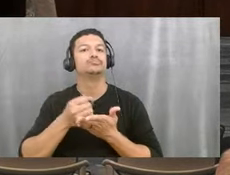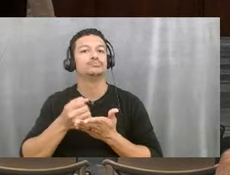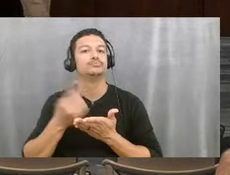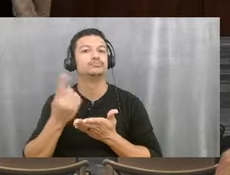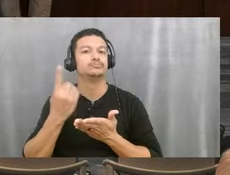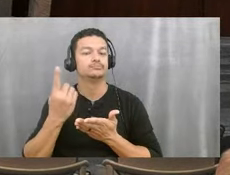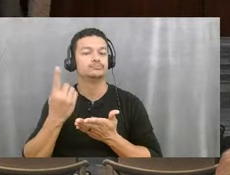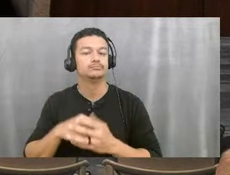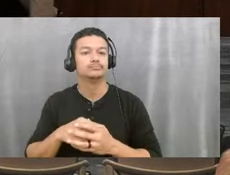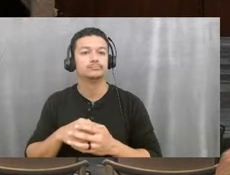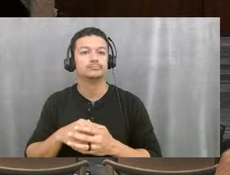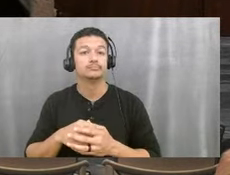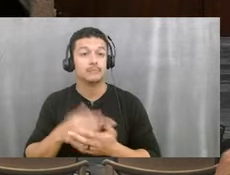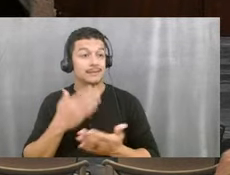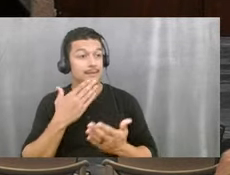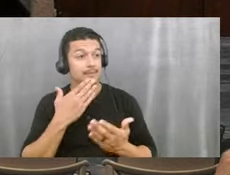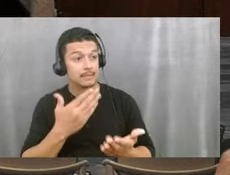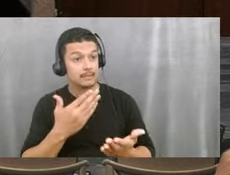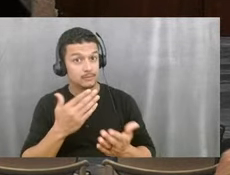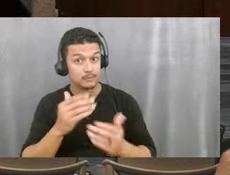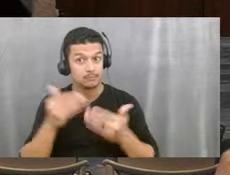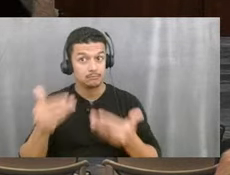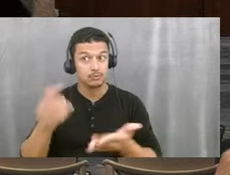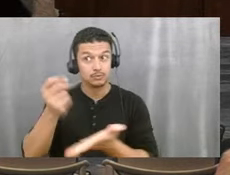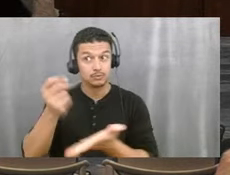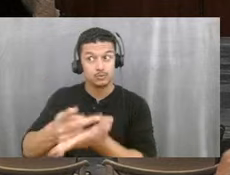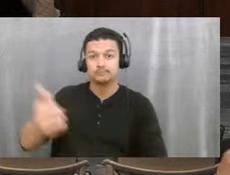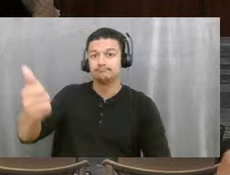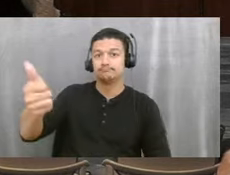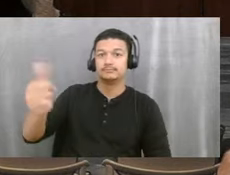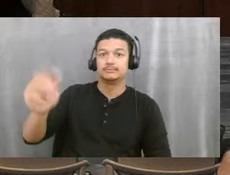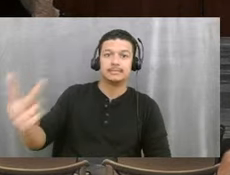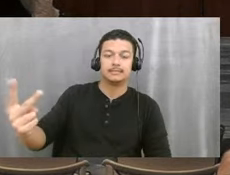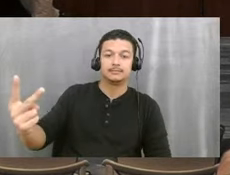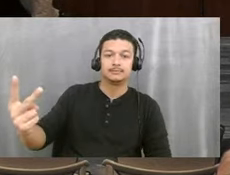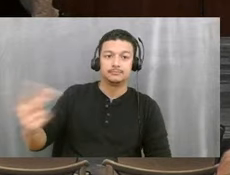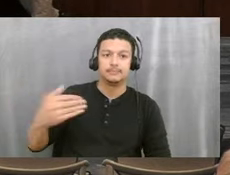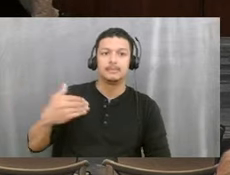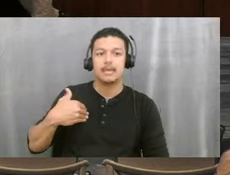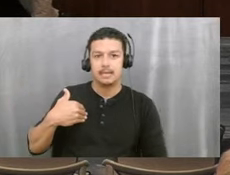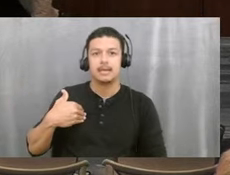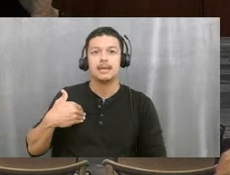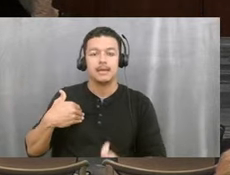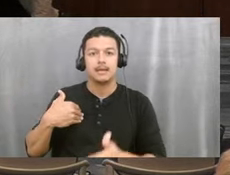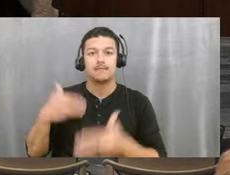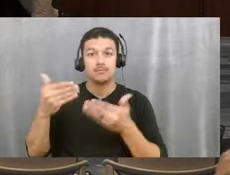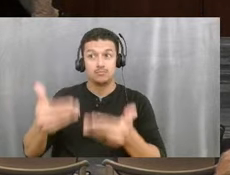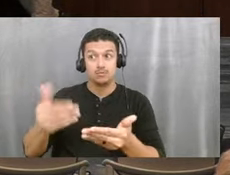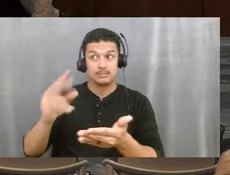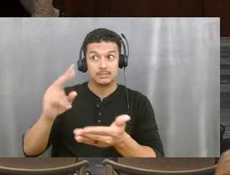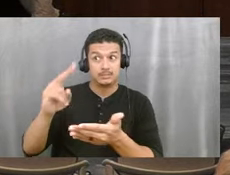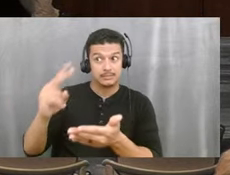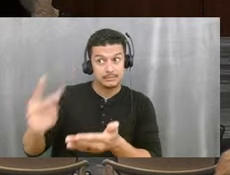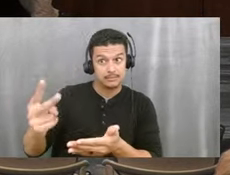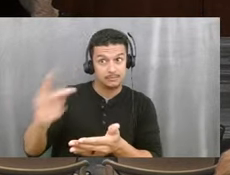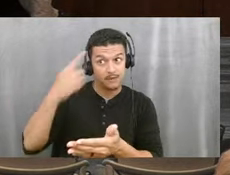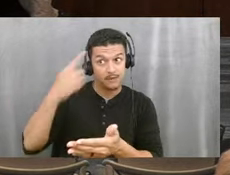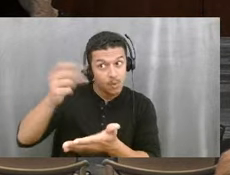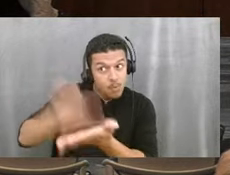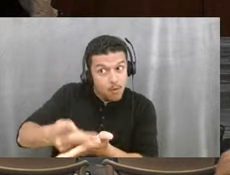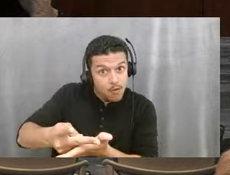I guess motion to approve. Second. We have a motion and a second, but this is to approve the item. Yes.